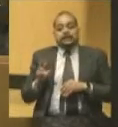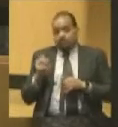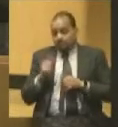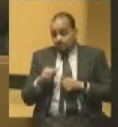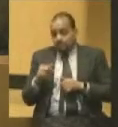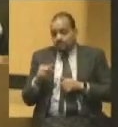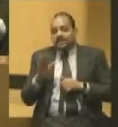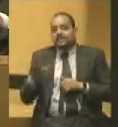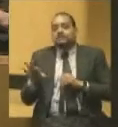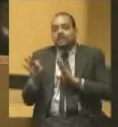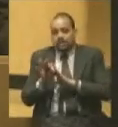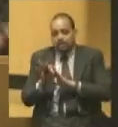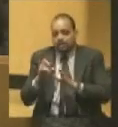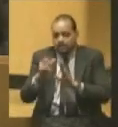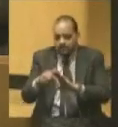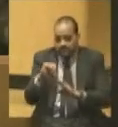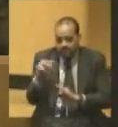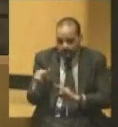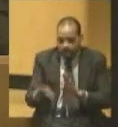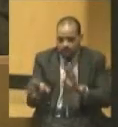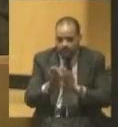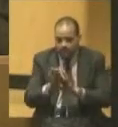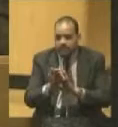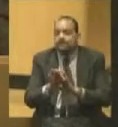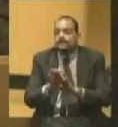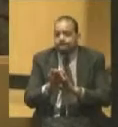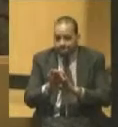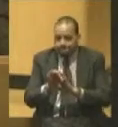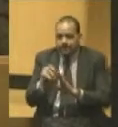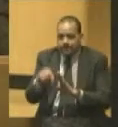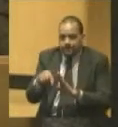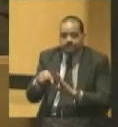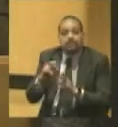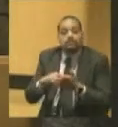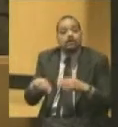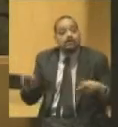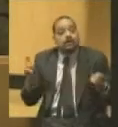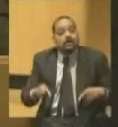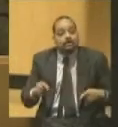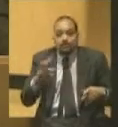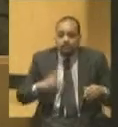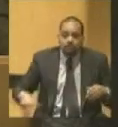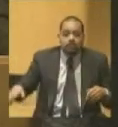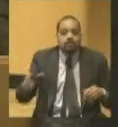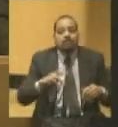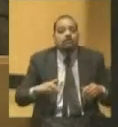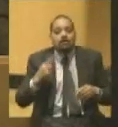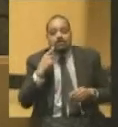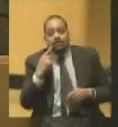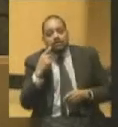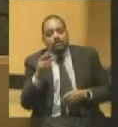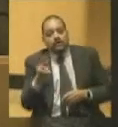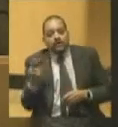And so the Pennsylvania Democrats, excuse me, were swept up in the enthusiasm of the Vallandigham